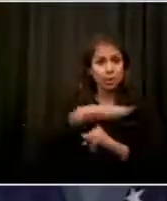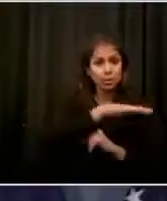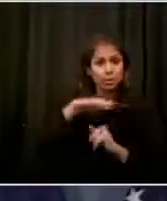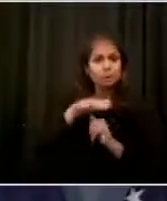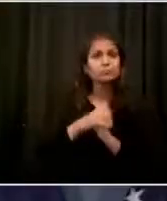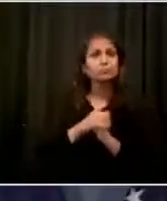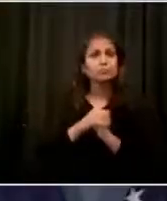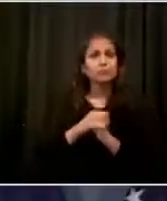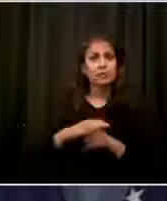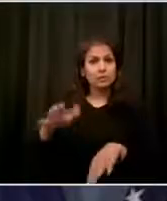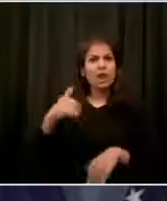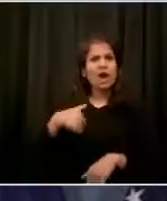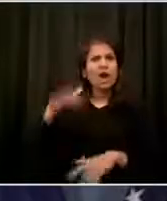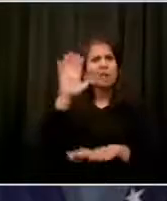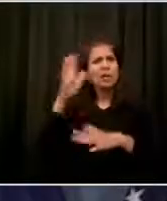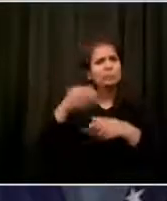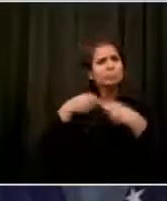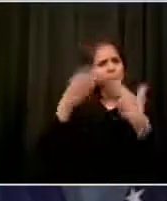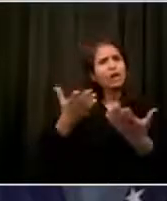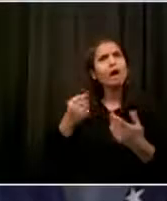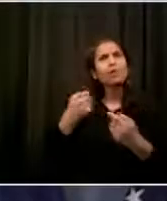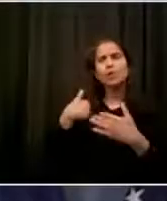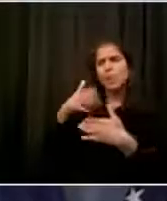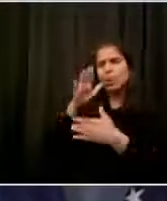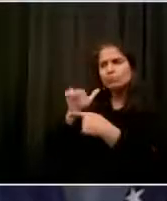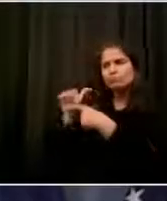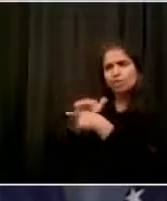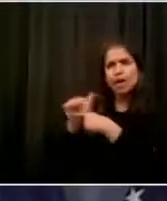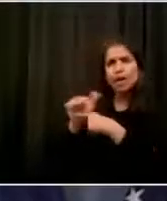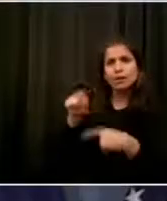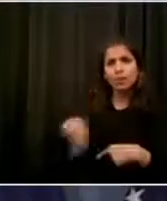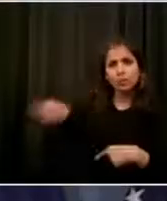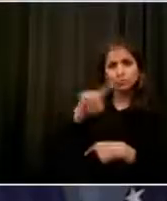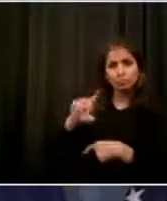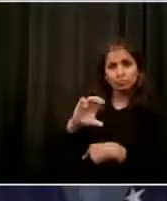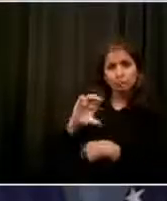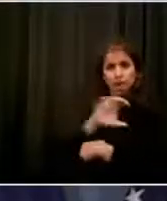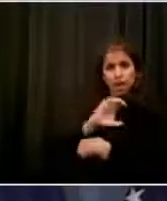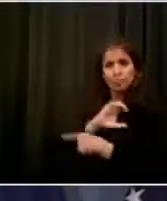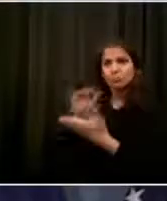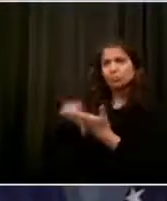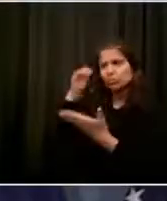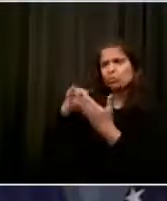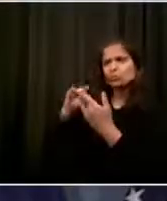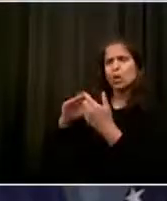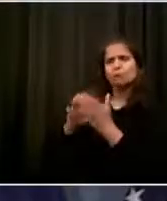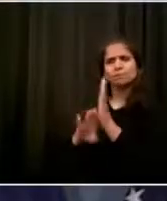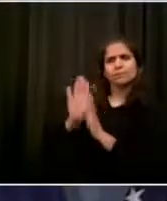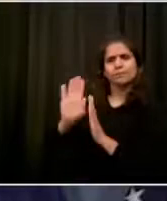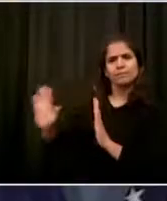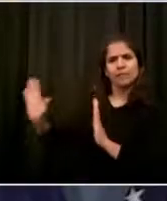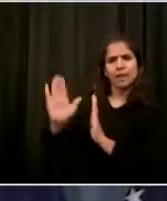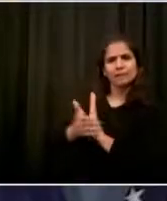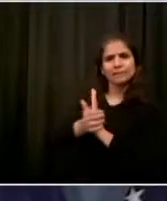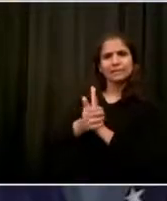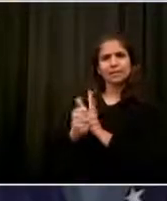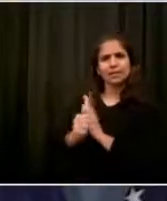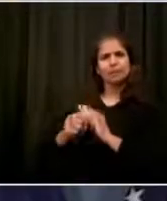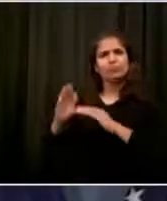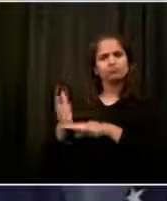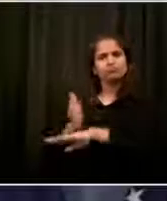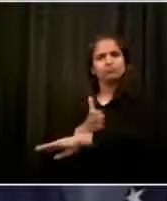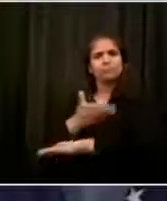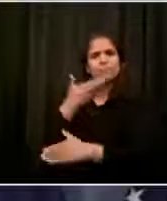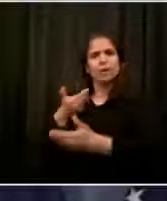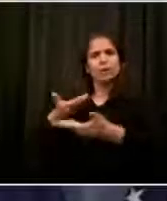youth services and social services because we have desperate needs that must be addressed because our young people must be uplifted, that is not an affront. That